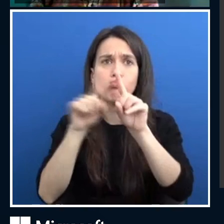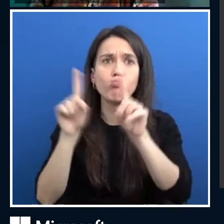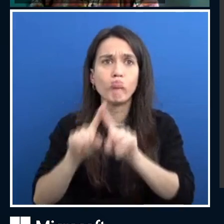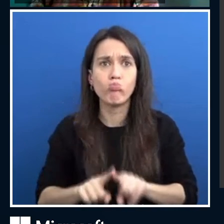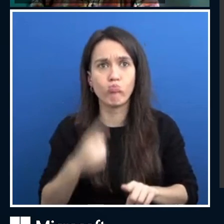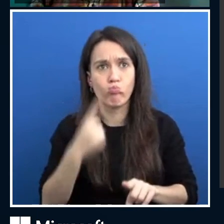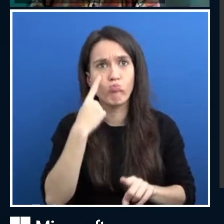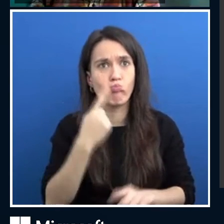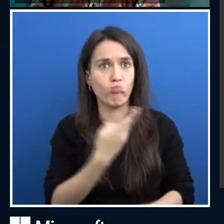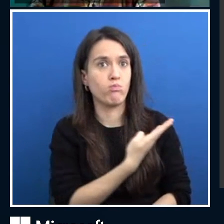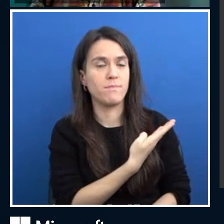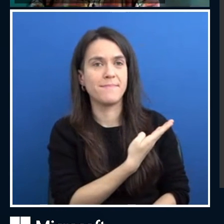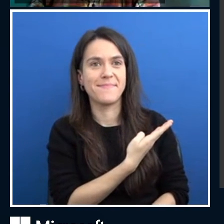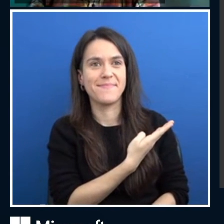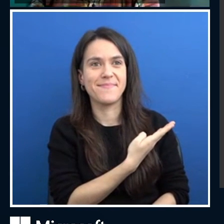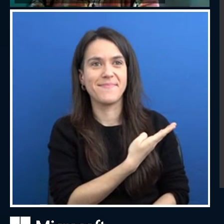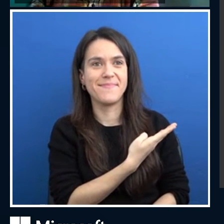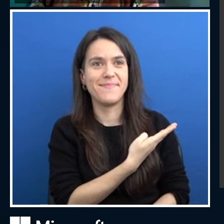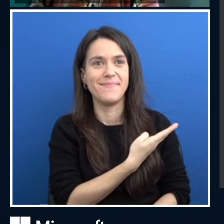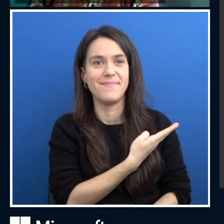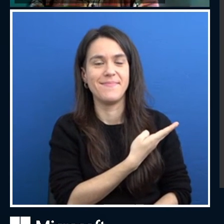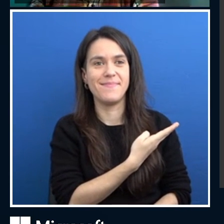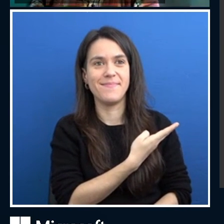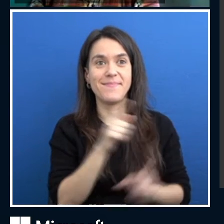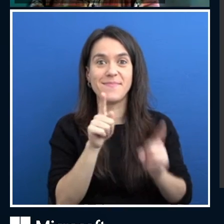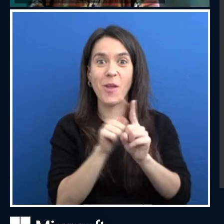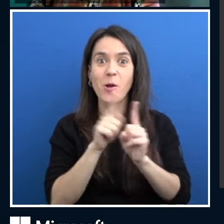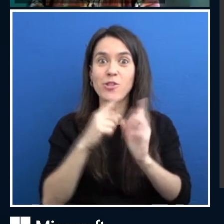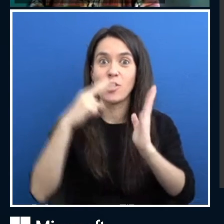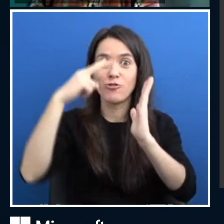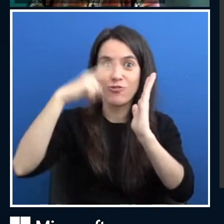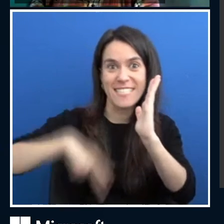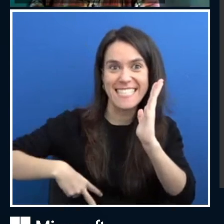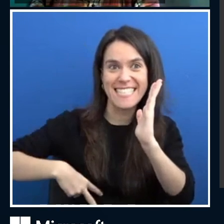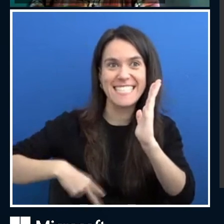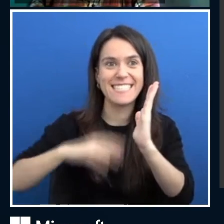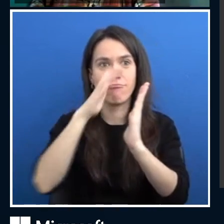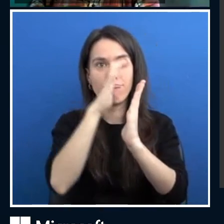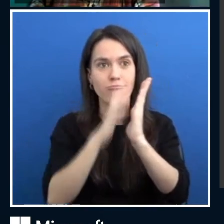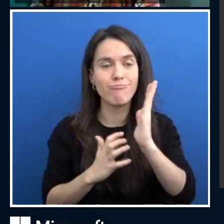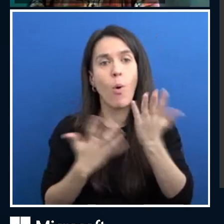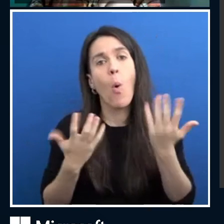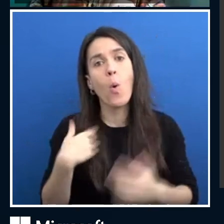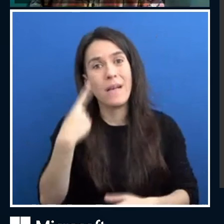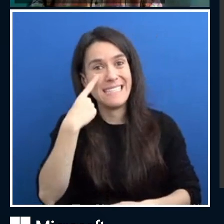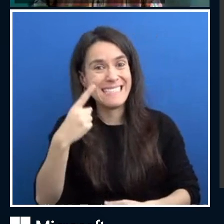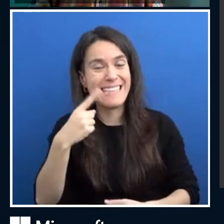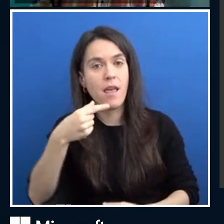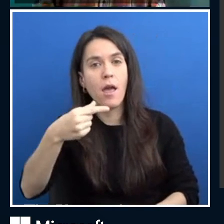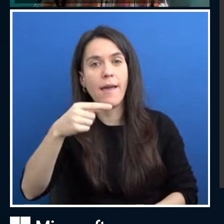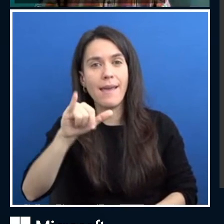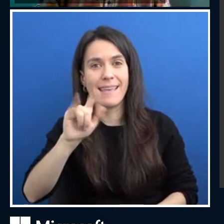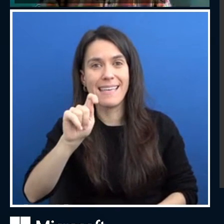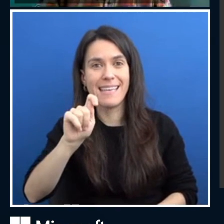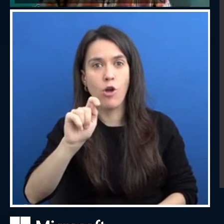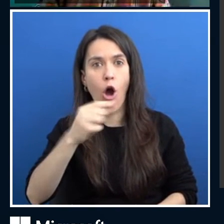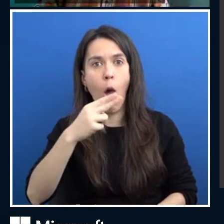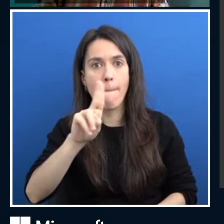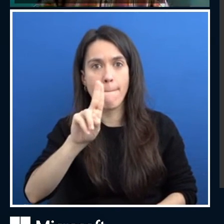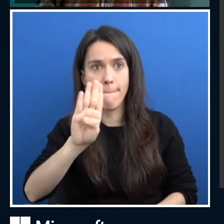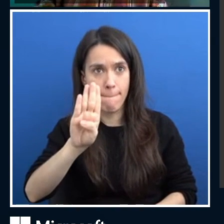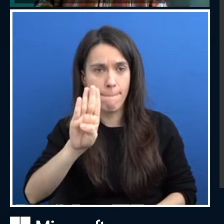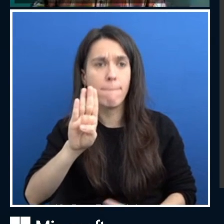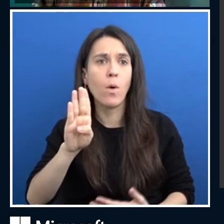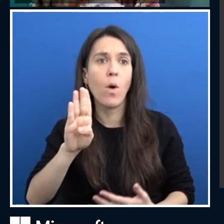can read the blog post series, uh, you can follow a tutorial on GitHub, or there is definitely a great learn module to do that as well.